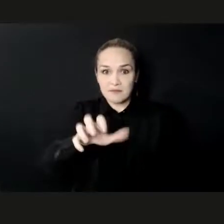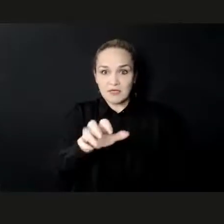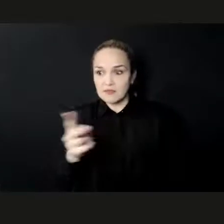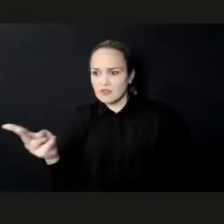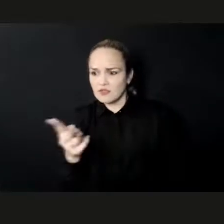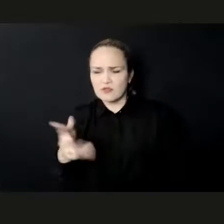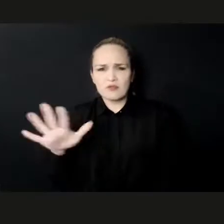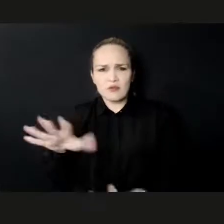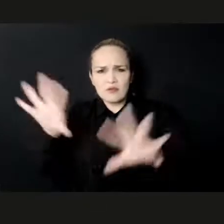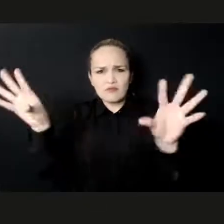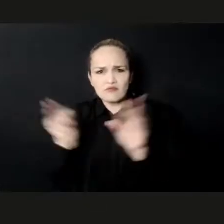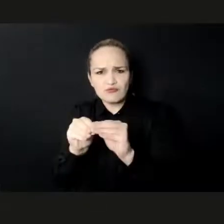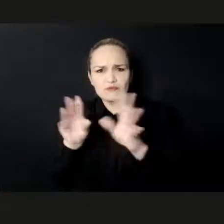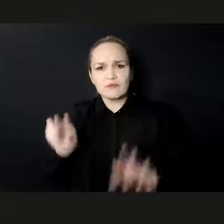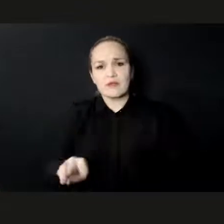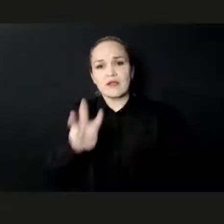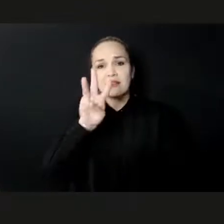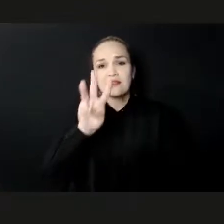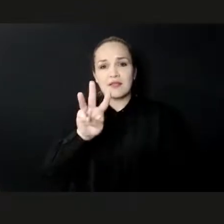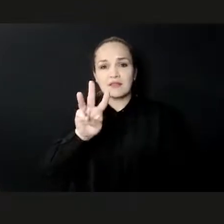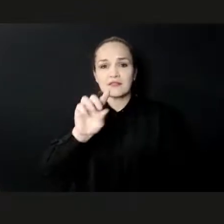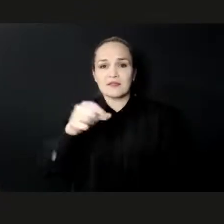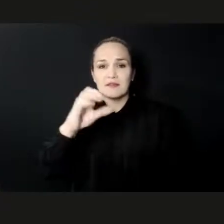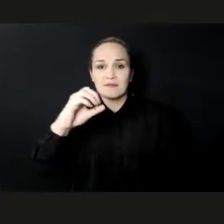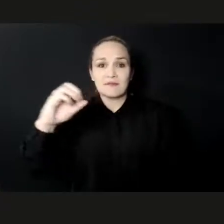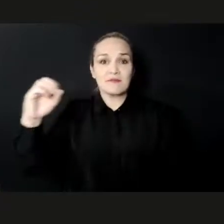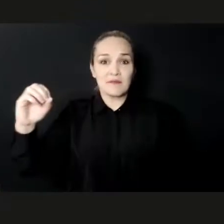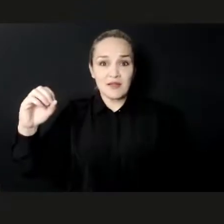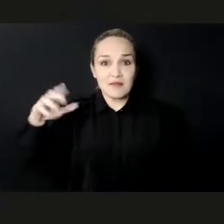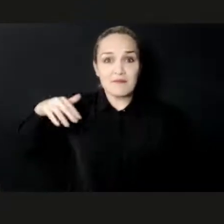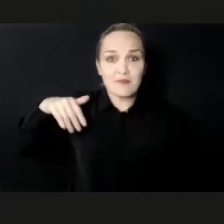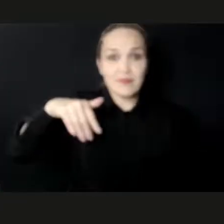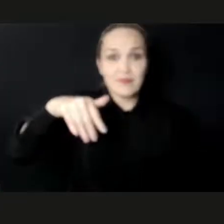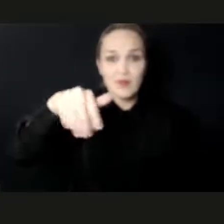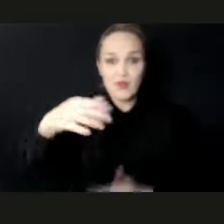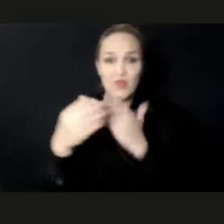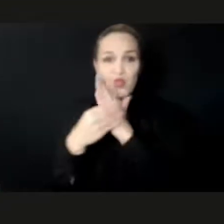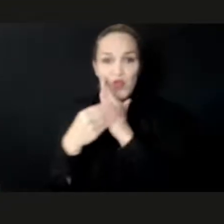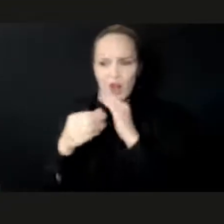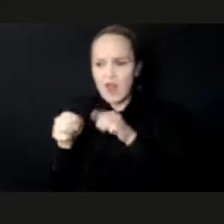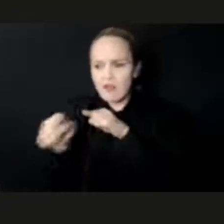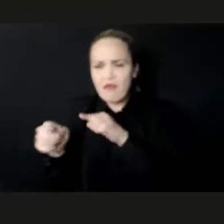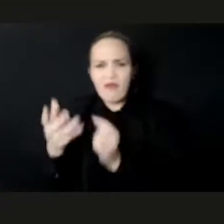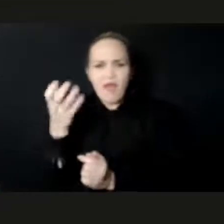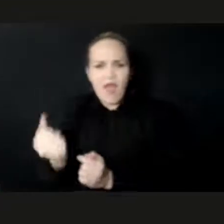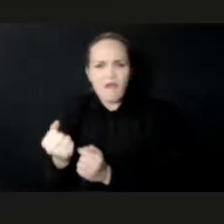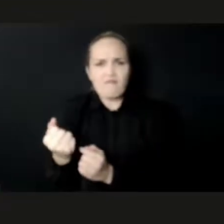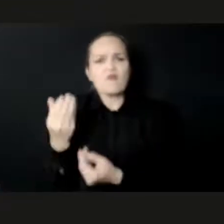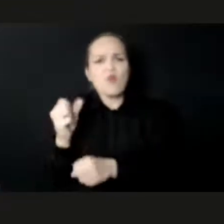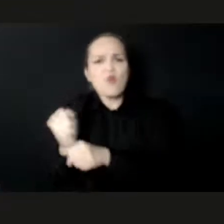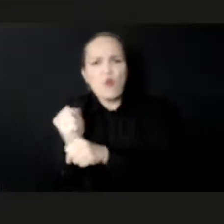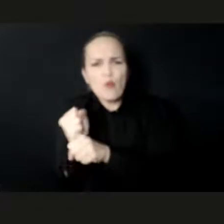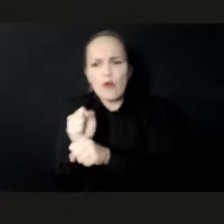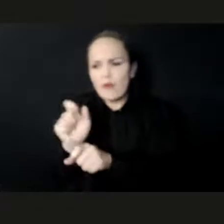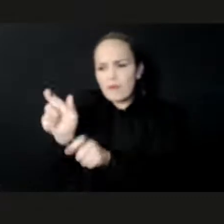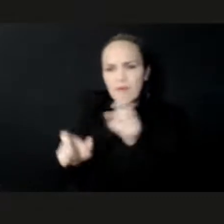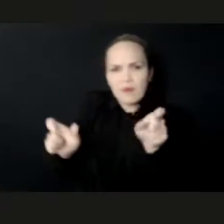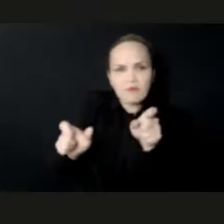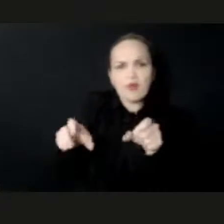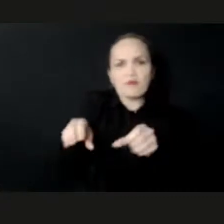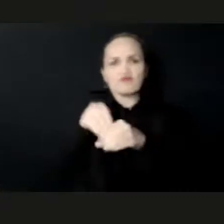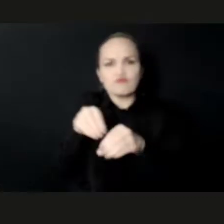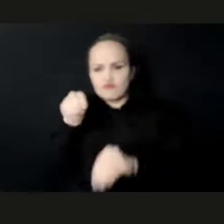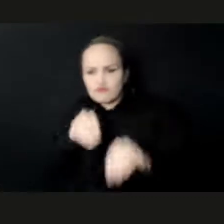We are talking business. However, in order to deliver on the transformative potential of creative